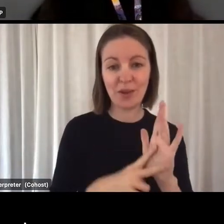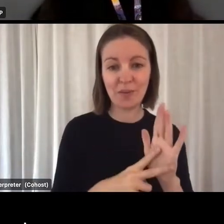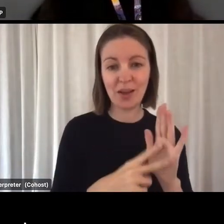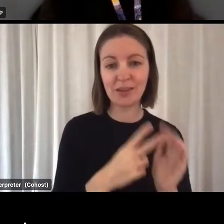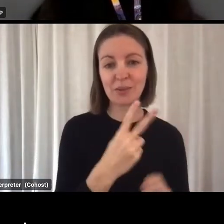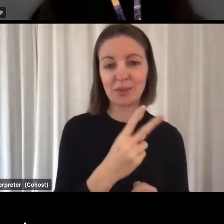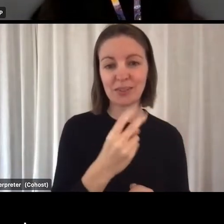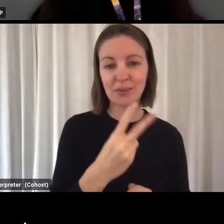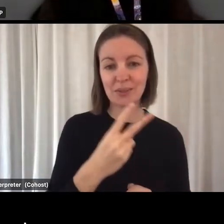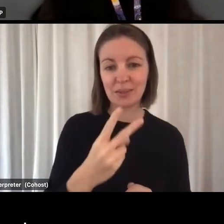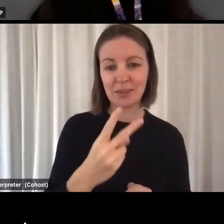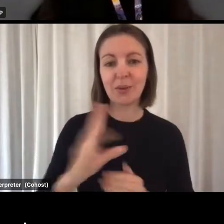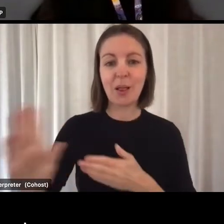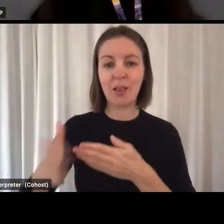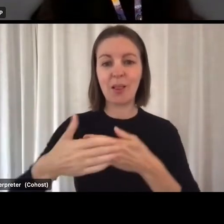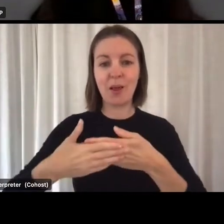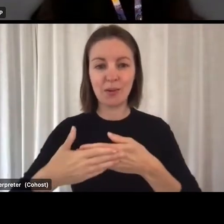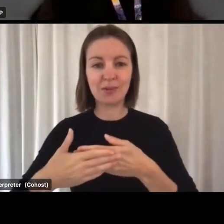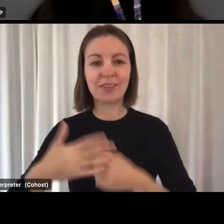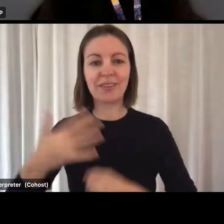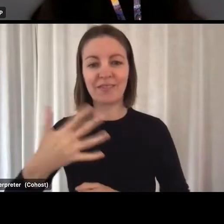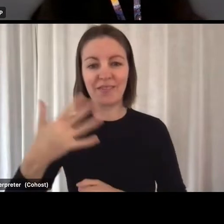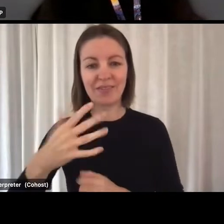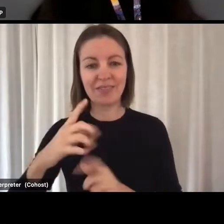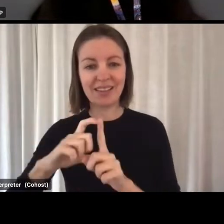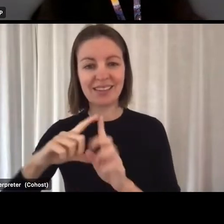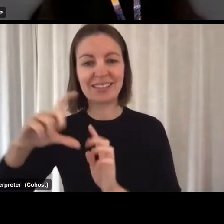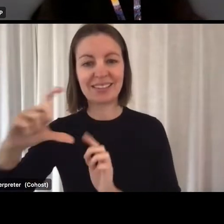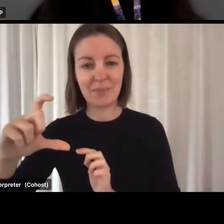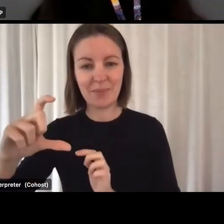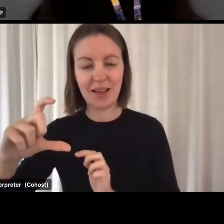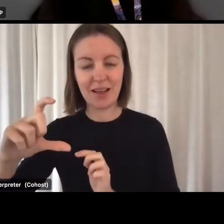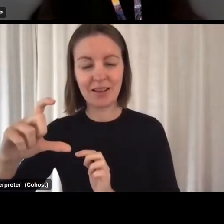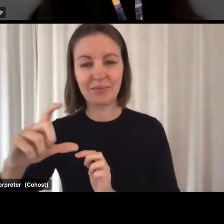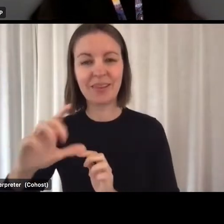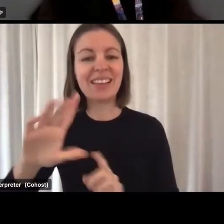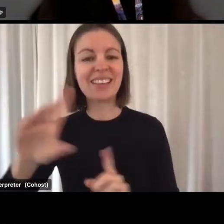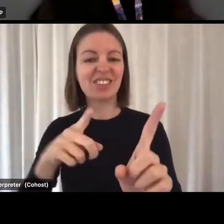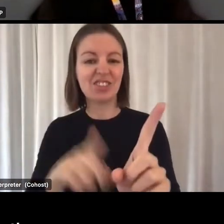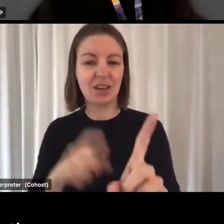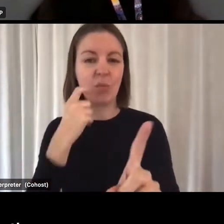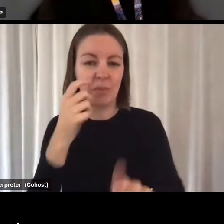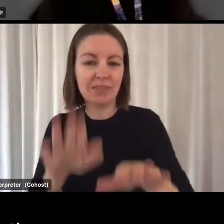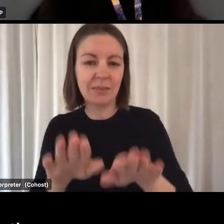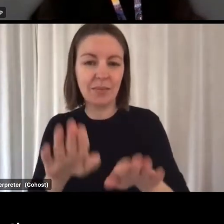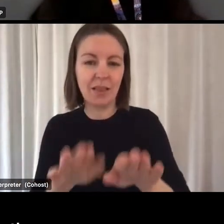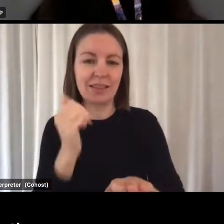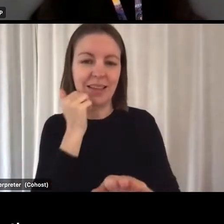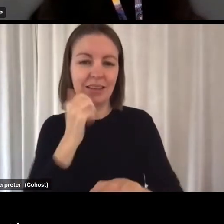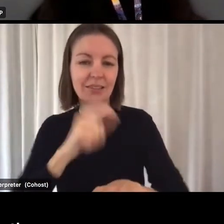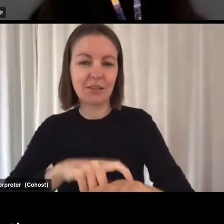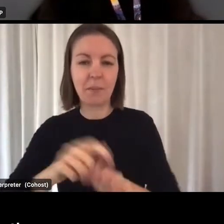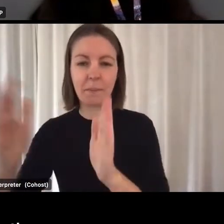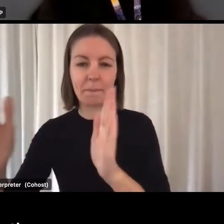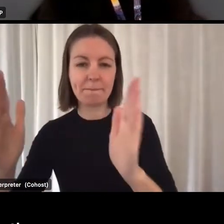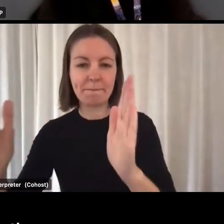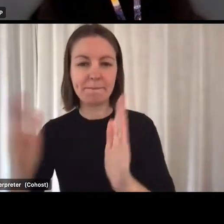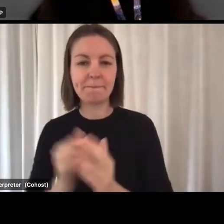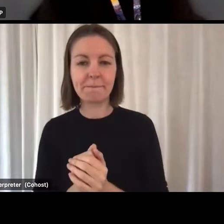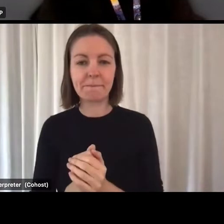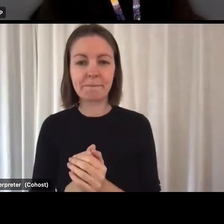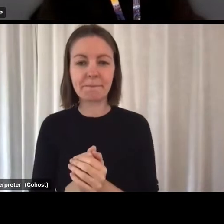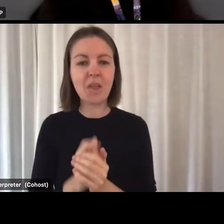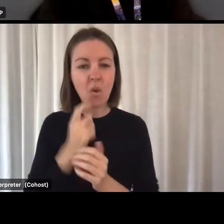the 15th of December and the dates for next year will be similar. So it will take some time for us to